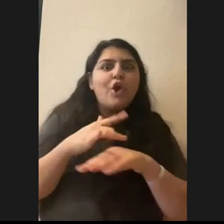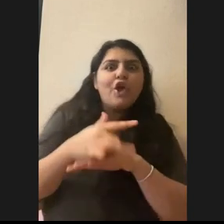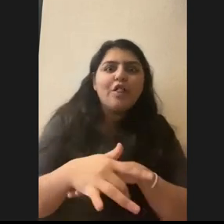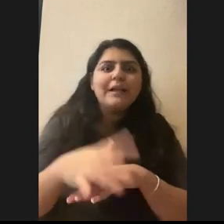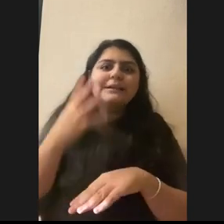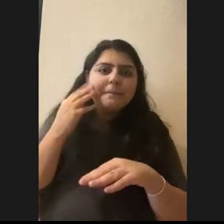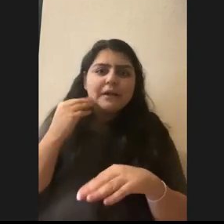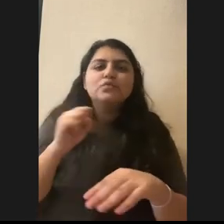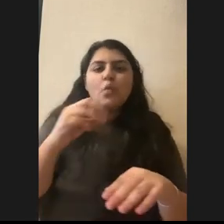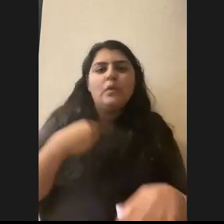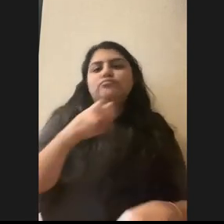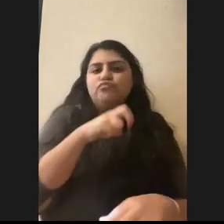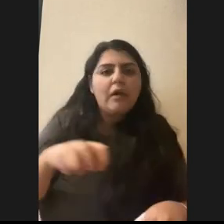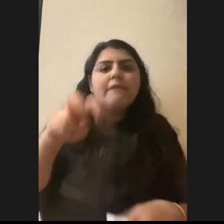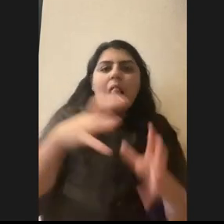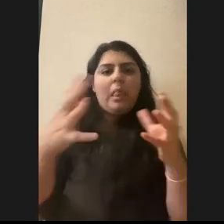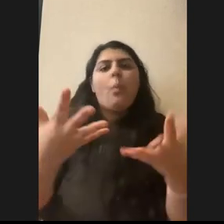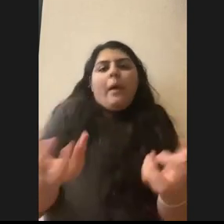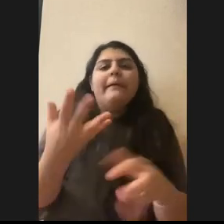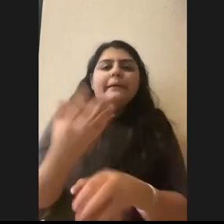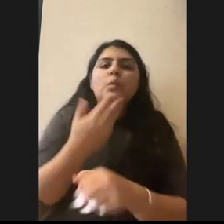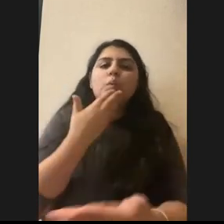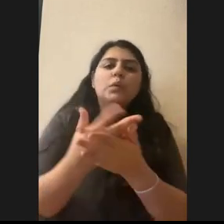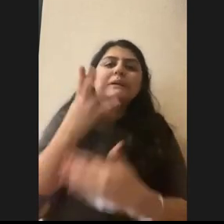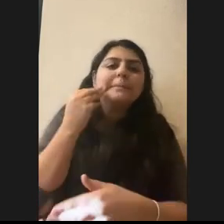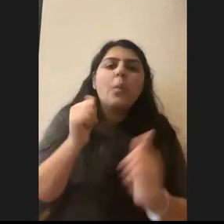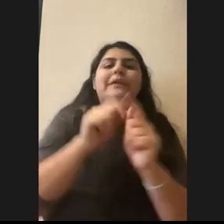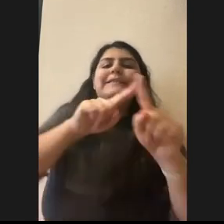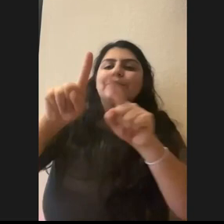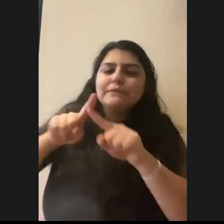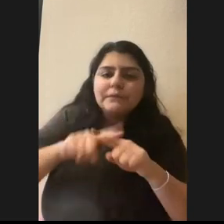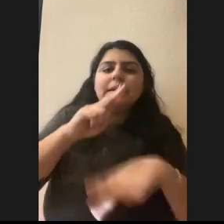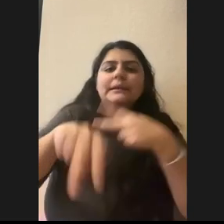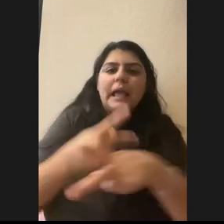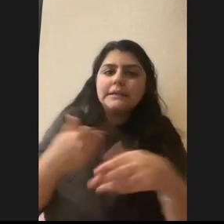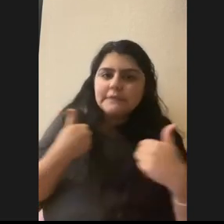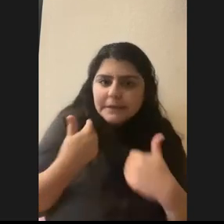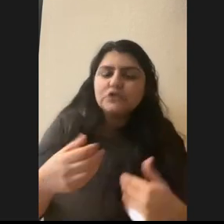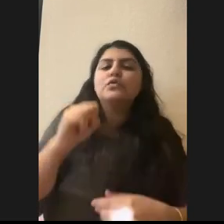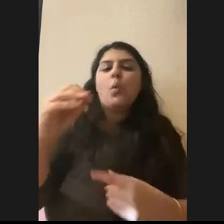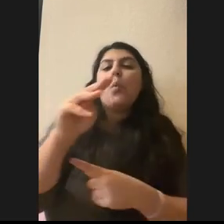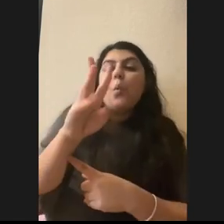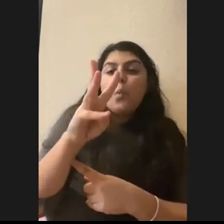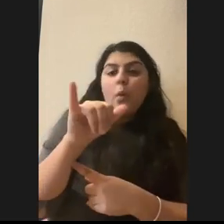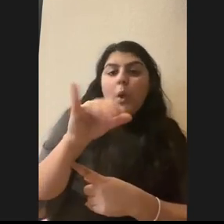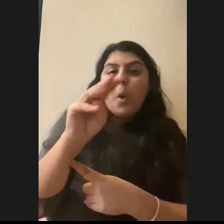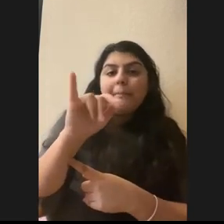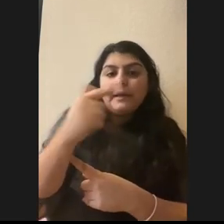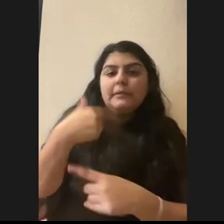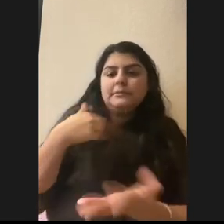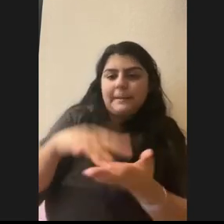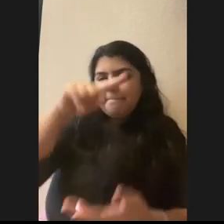traveling to just get good experience with different types of species. So in Wyoming, I worked with the black footed ferret